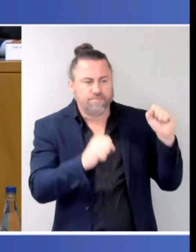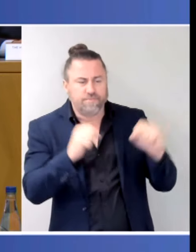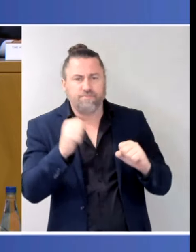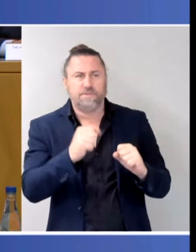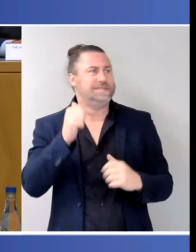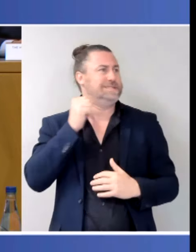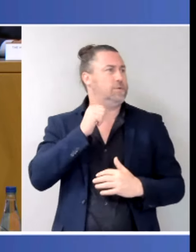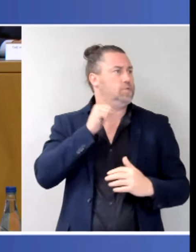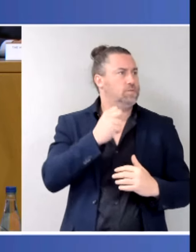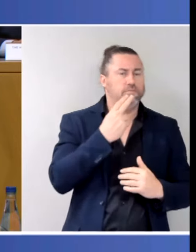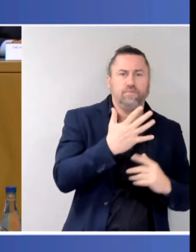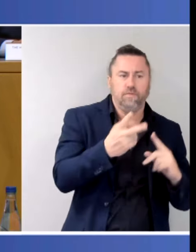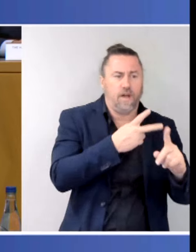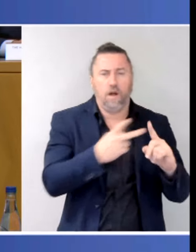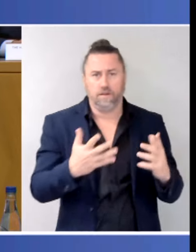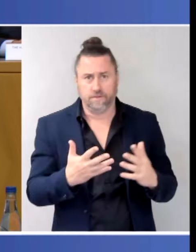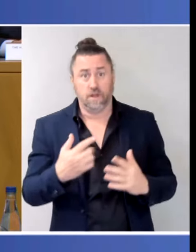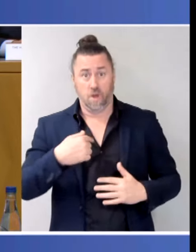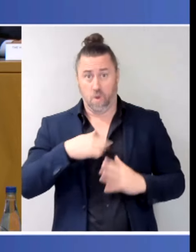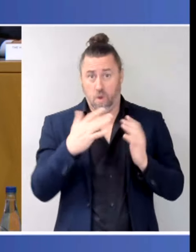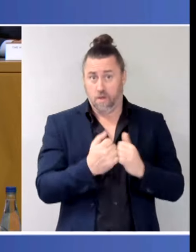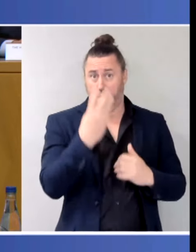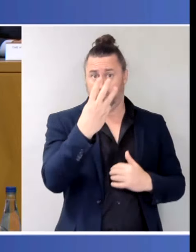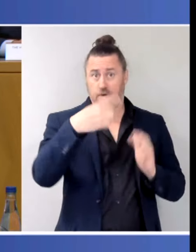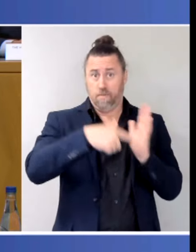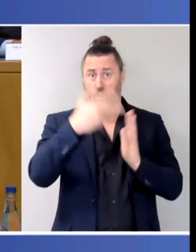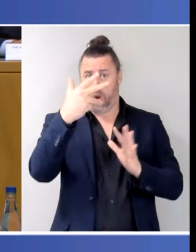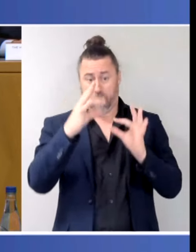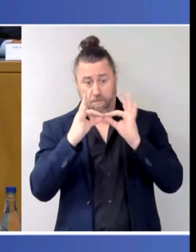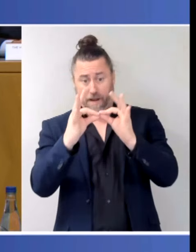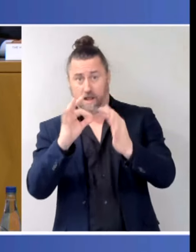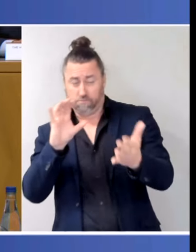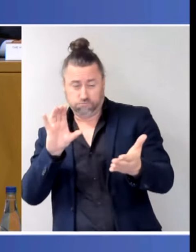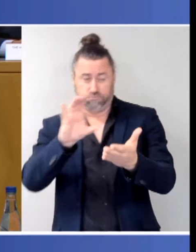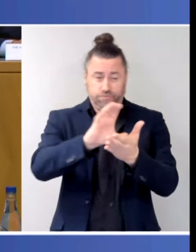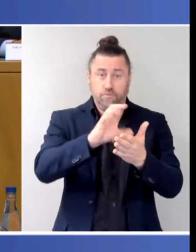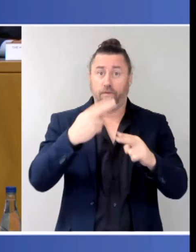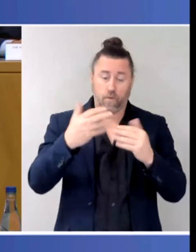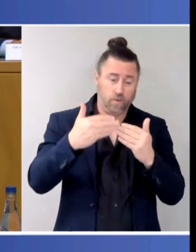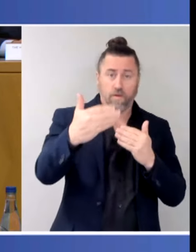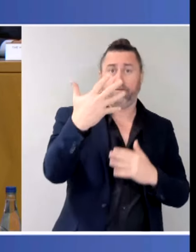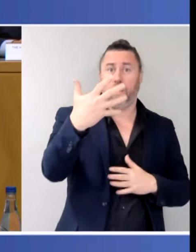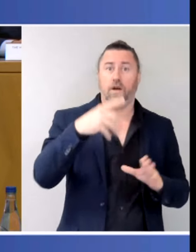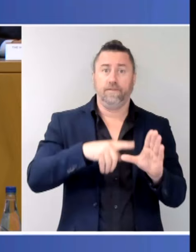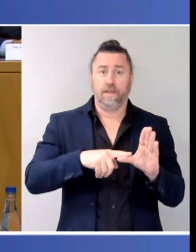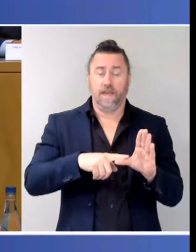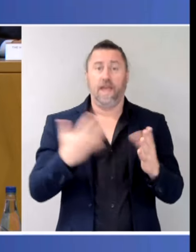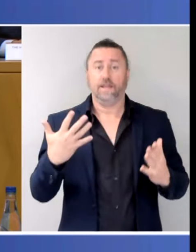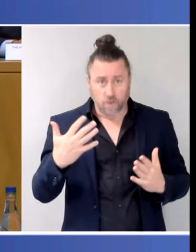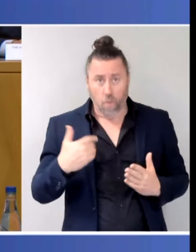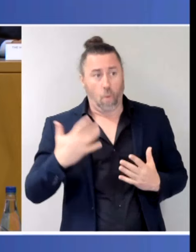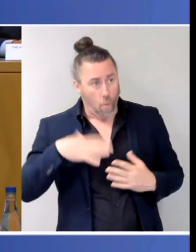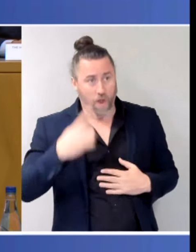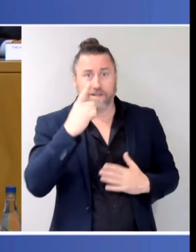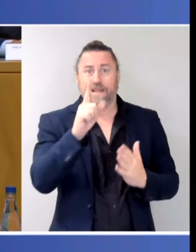$3.9 billion over five years in support for frontline legal assistance services to be delivered